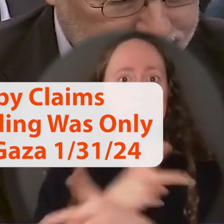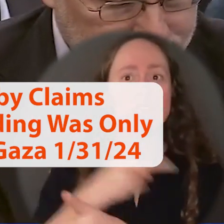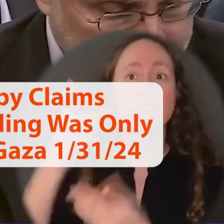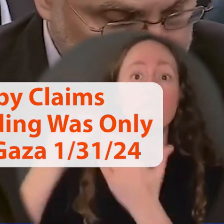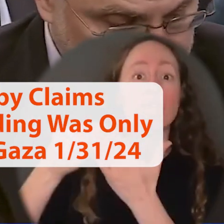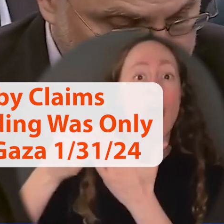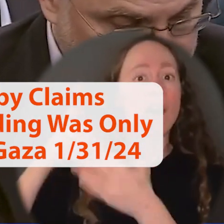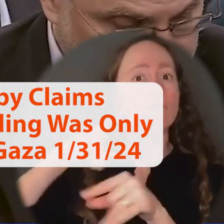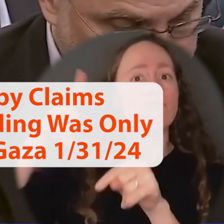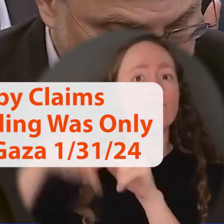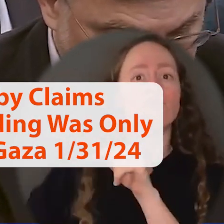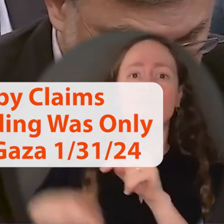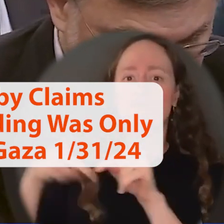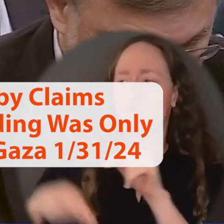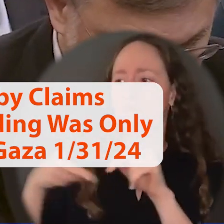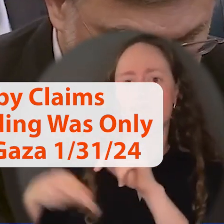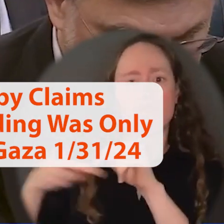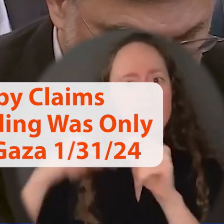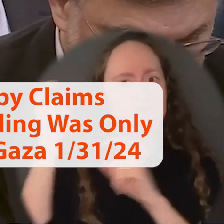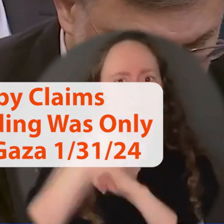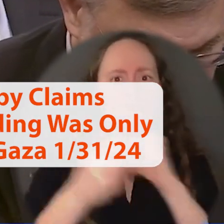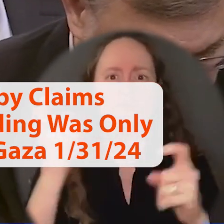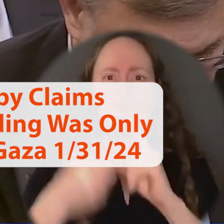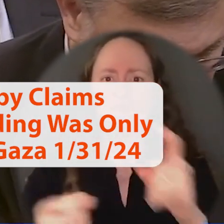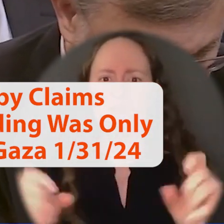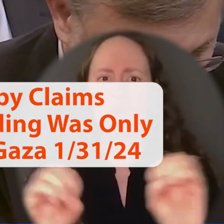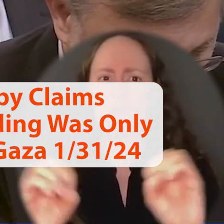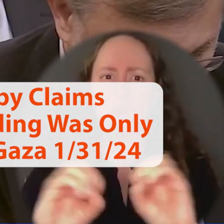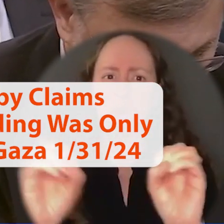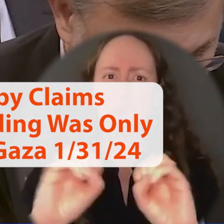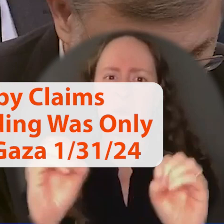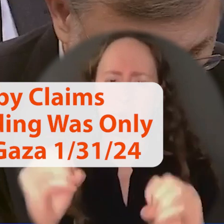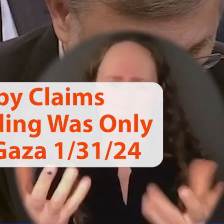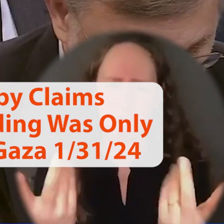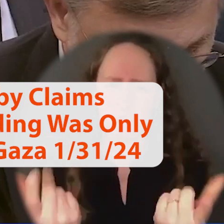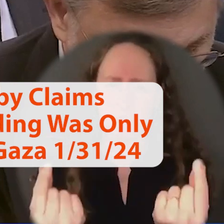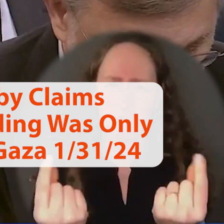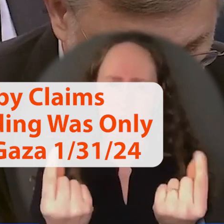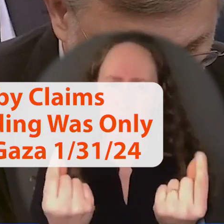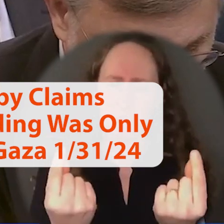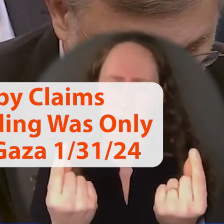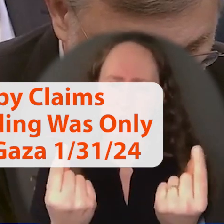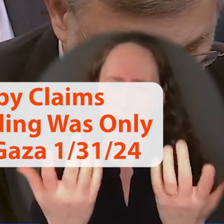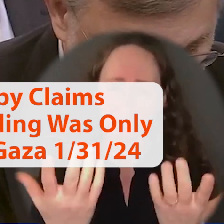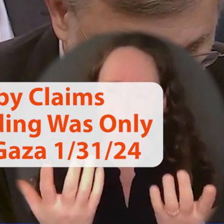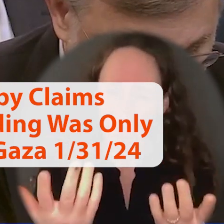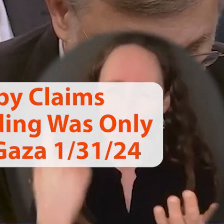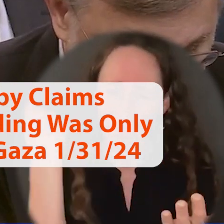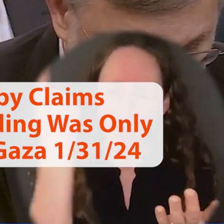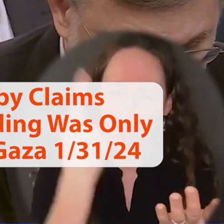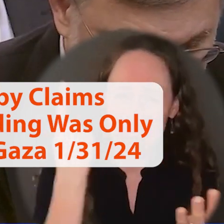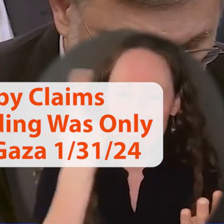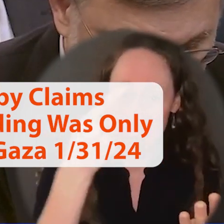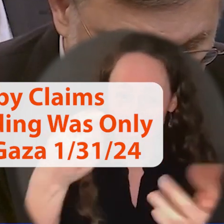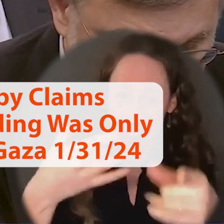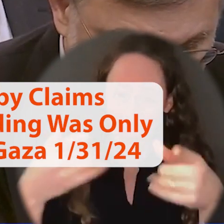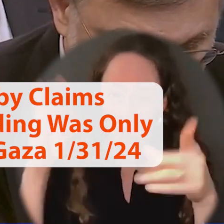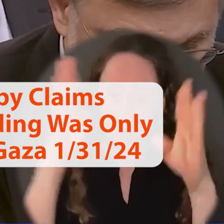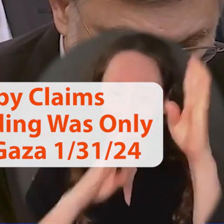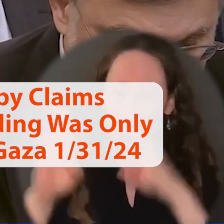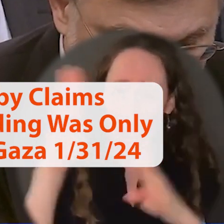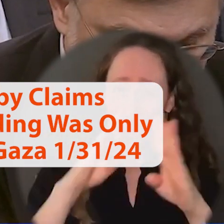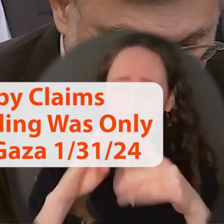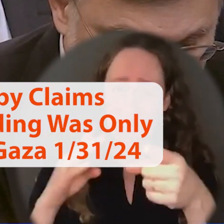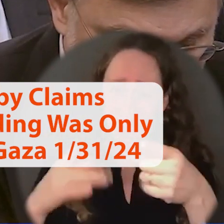even worse because of UNRWA's unique capabilities in Gaza. Does the White House share these concerns? And what's the